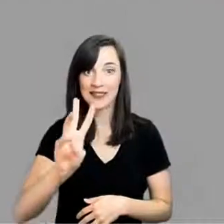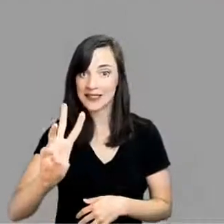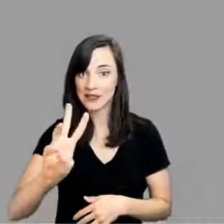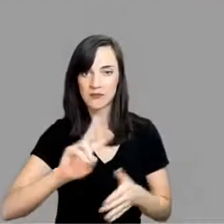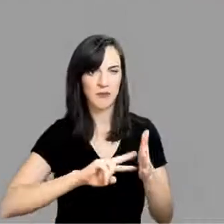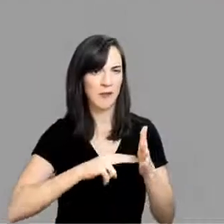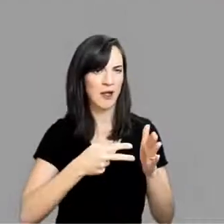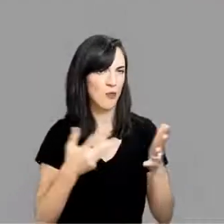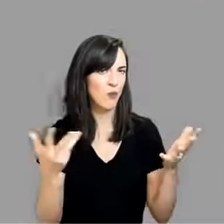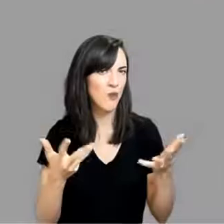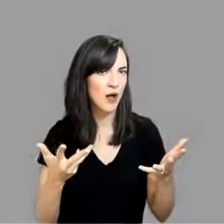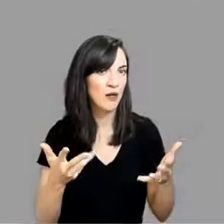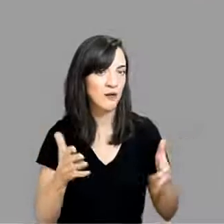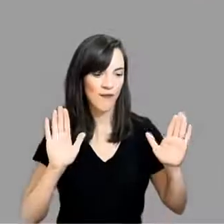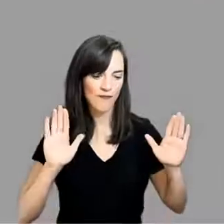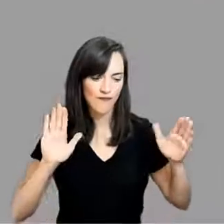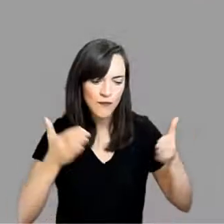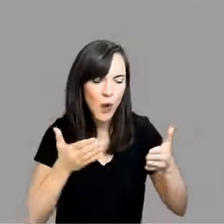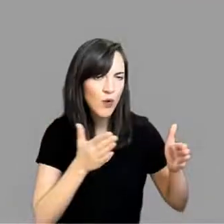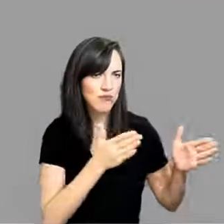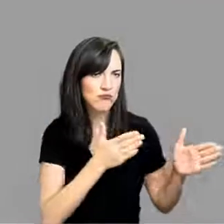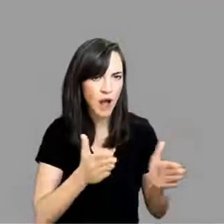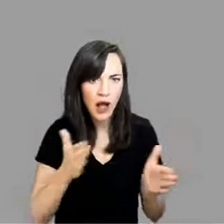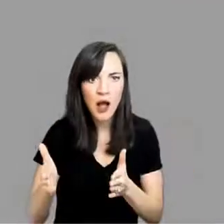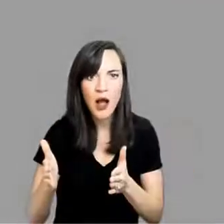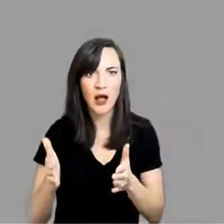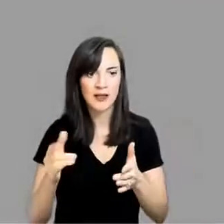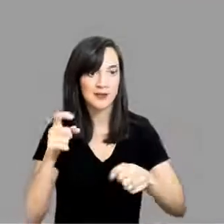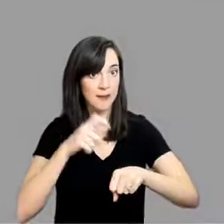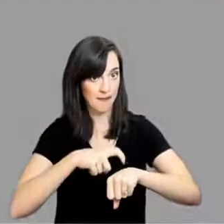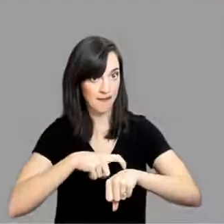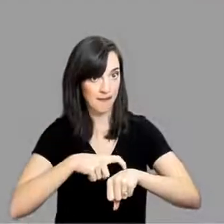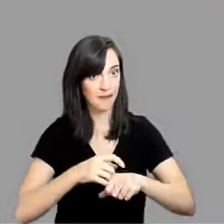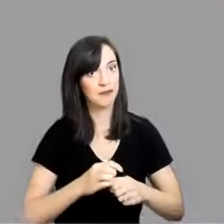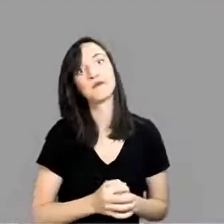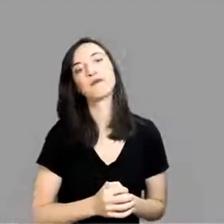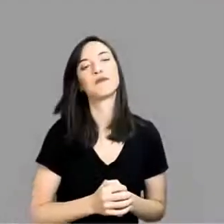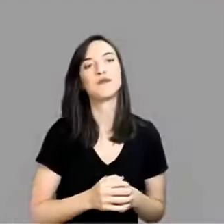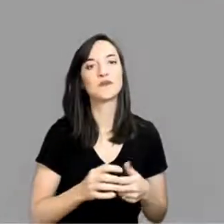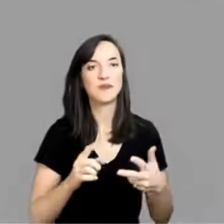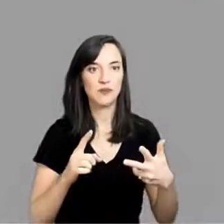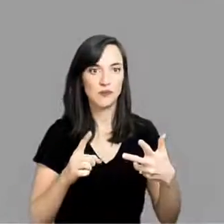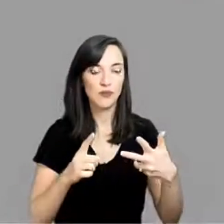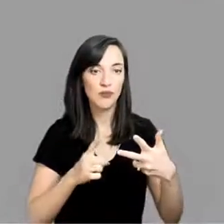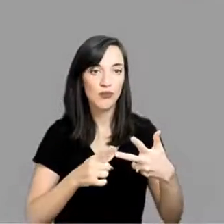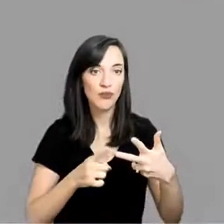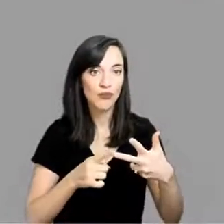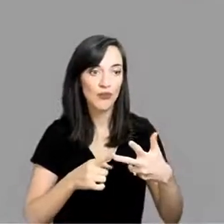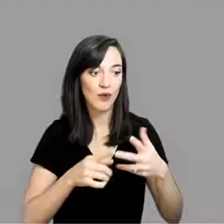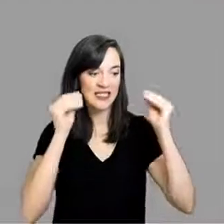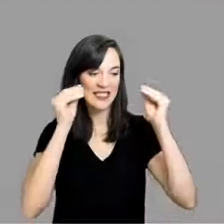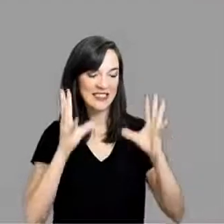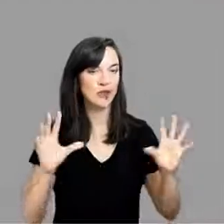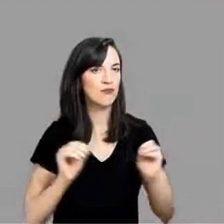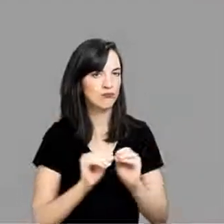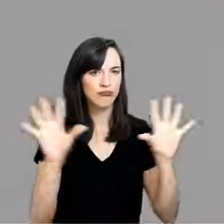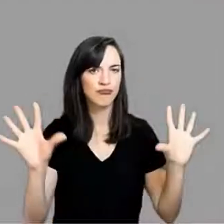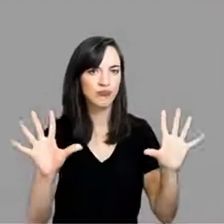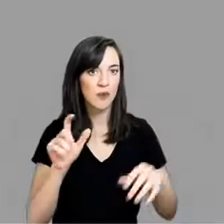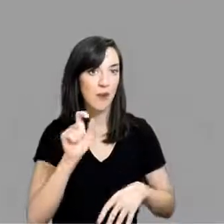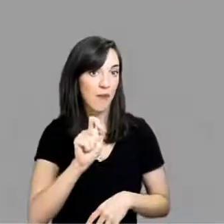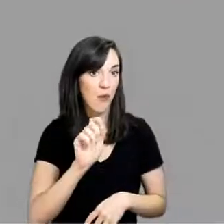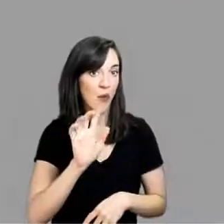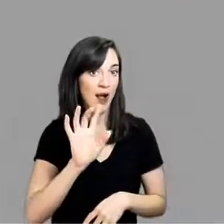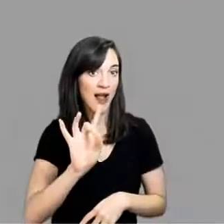Planning and Prediction at 0.76. This is an explicit focus on planning and the use of time.